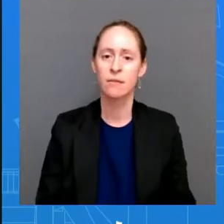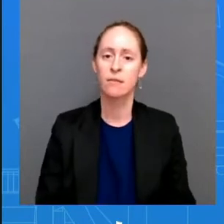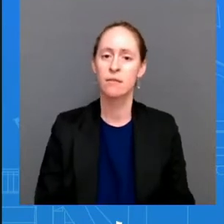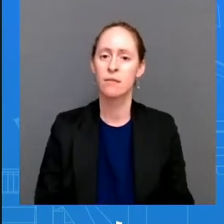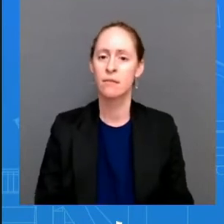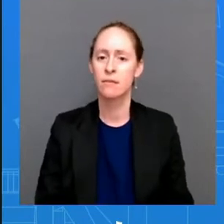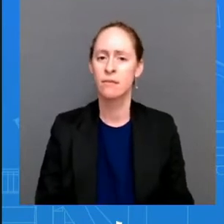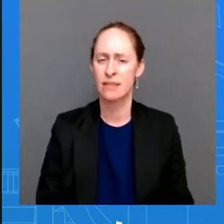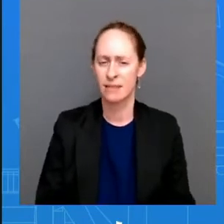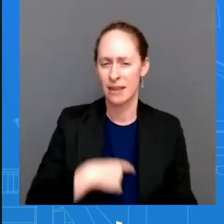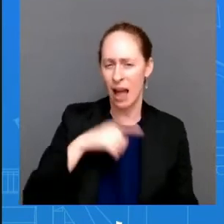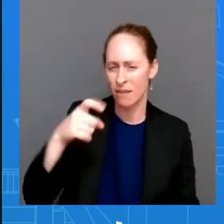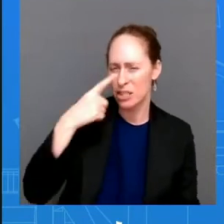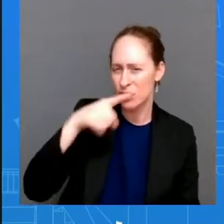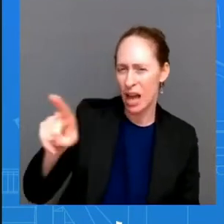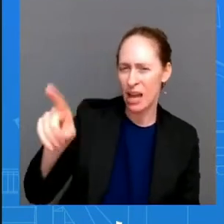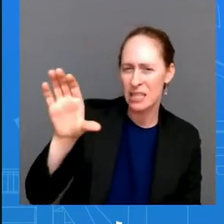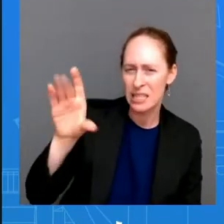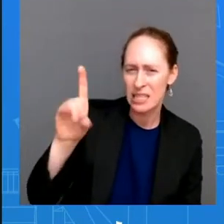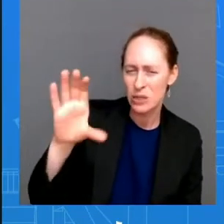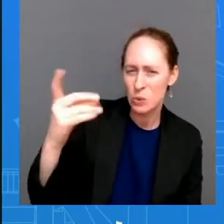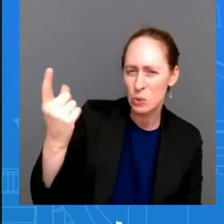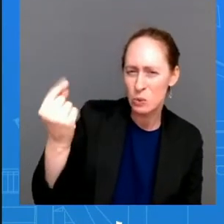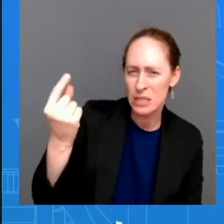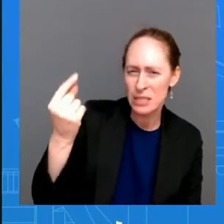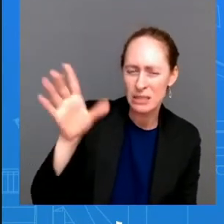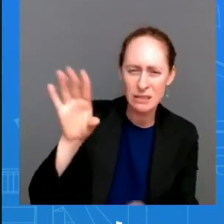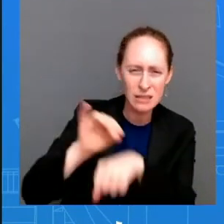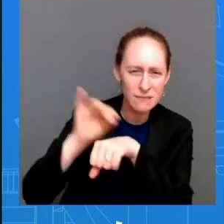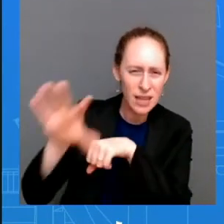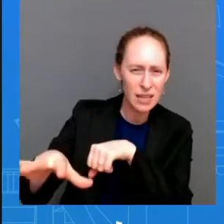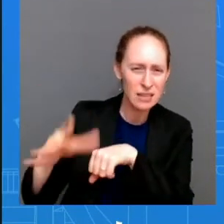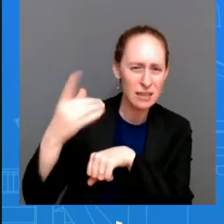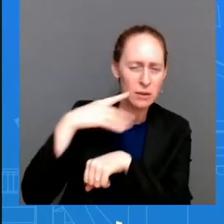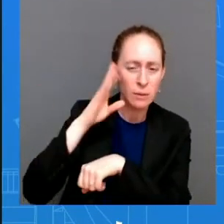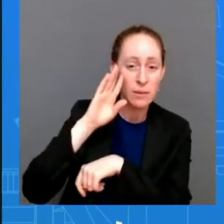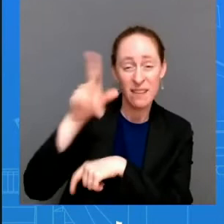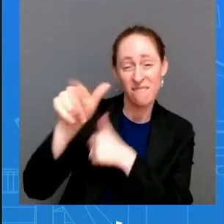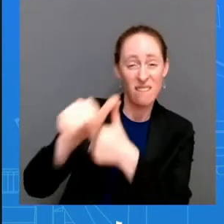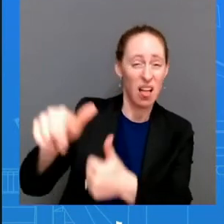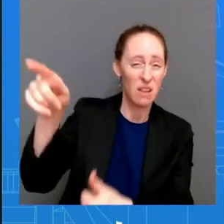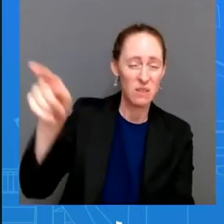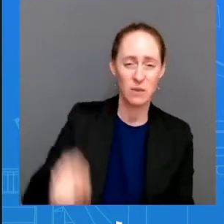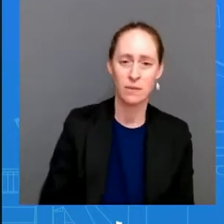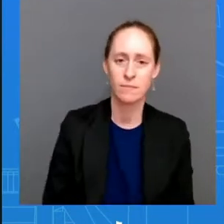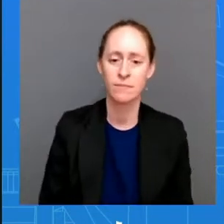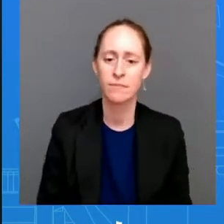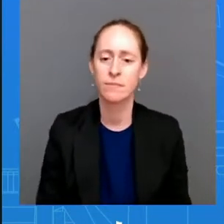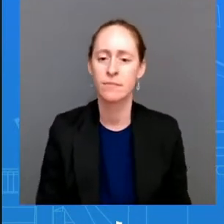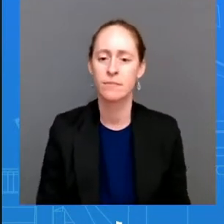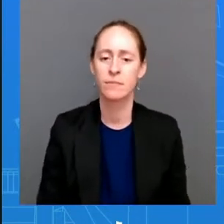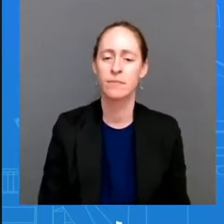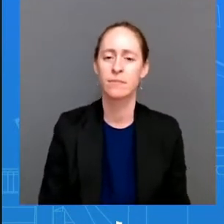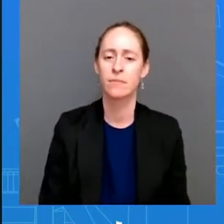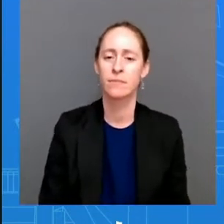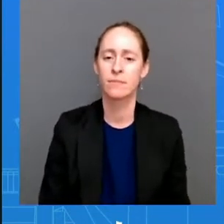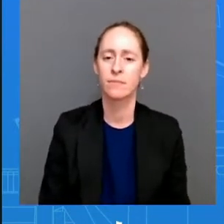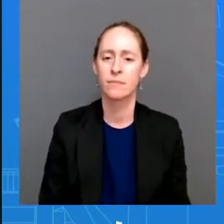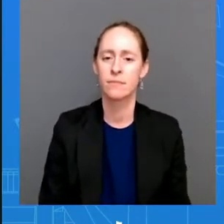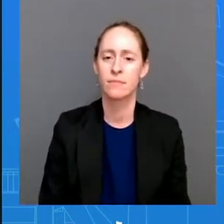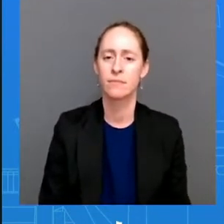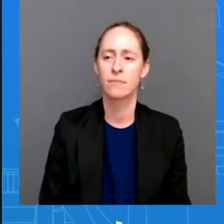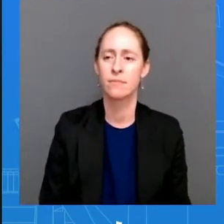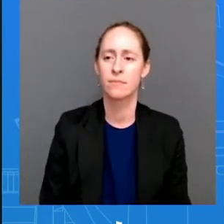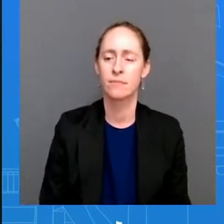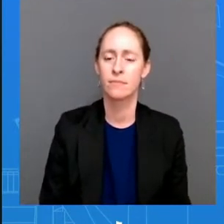going to follow cdc guidance uh it one thing i do have to say is um cdc recommendations for rebounds there are